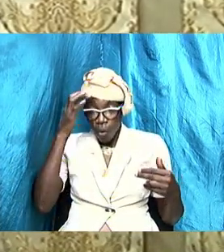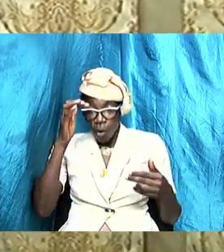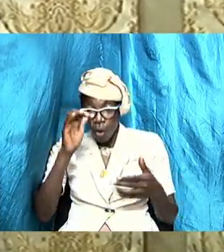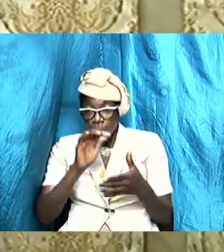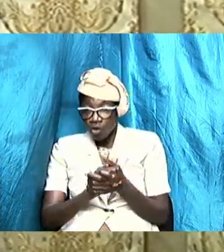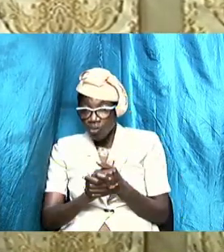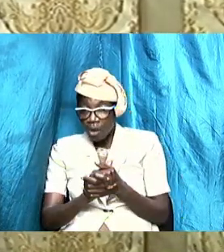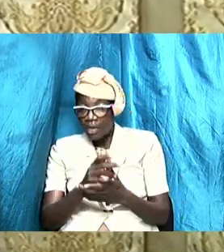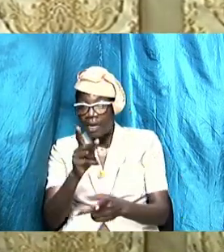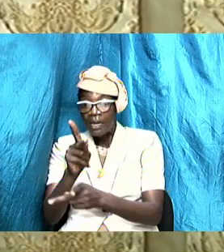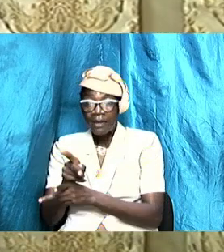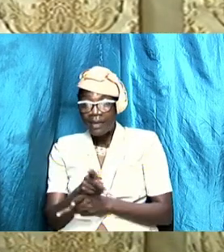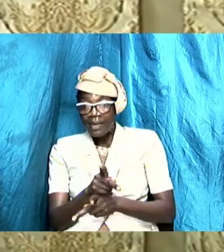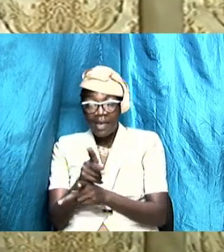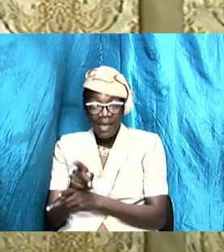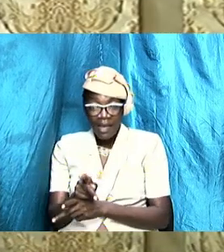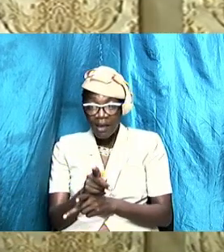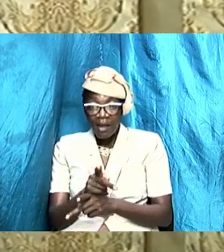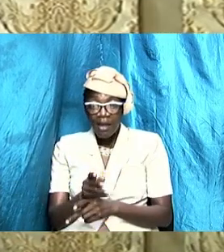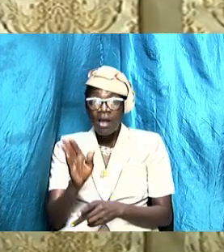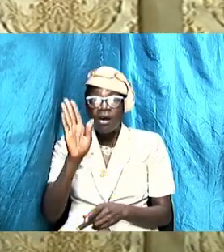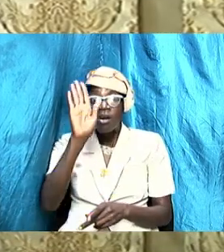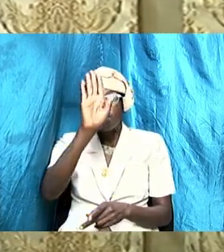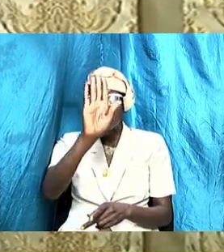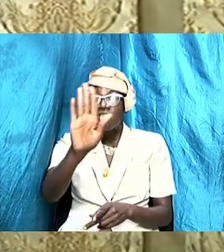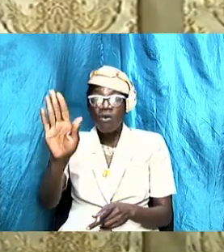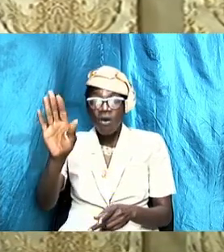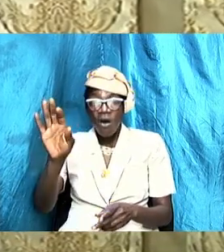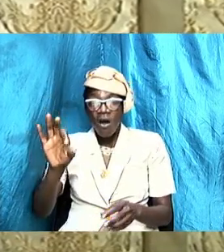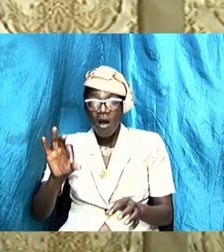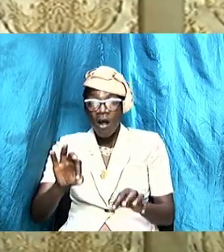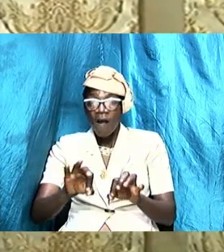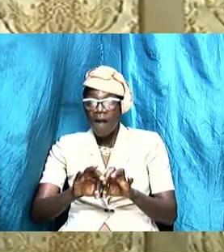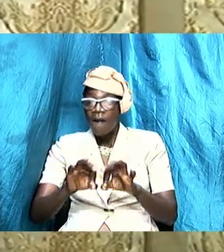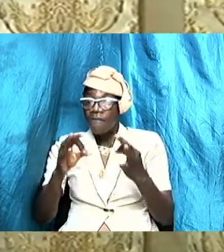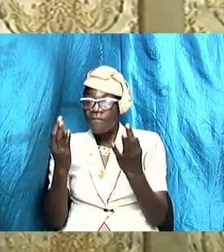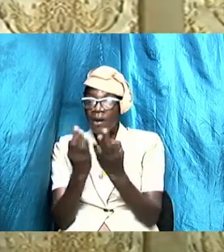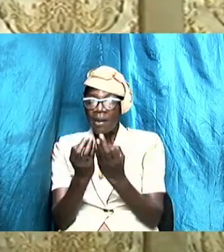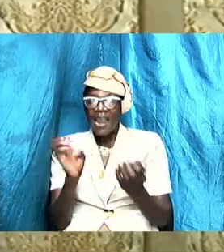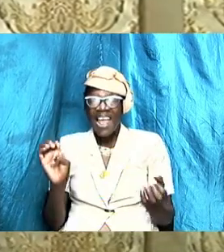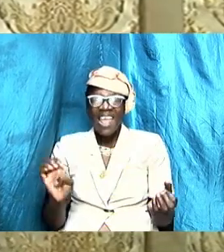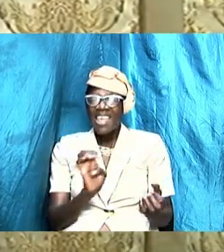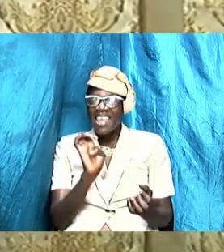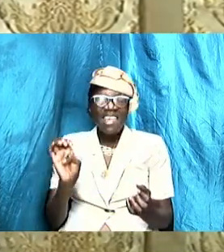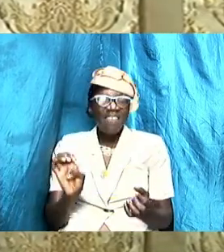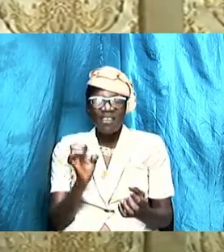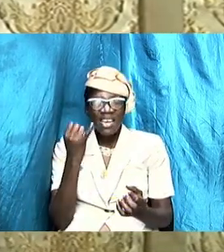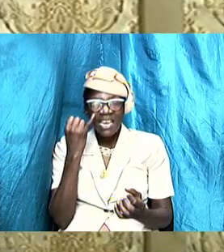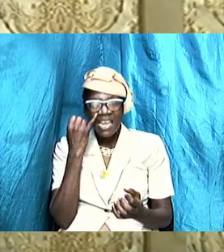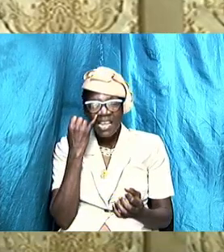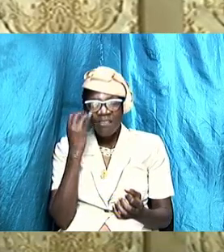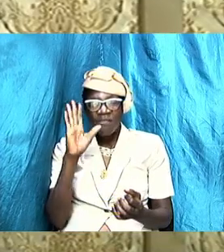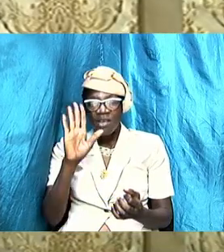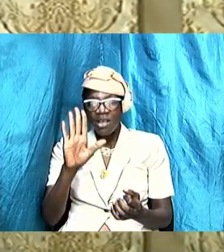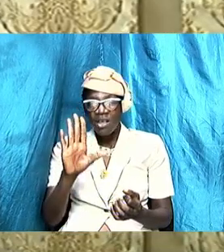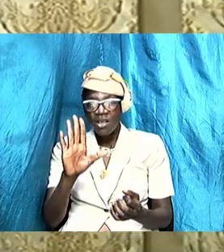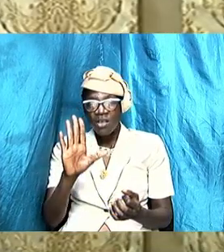care of your family and even if your